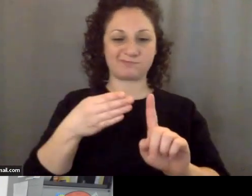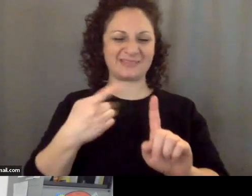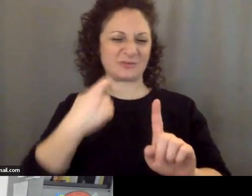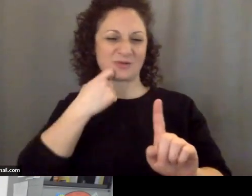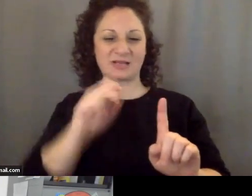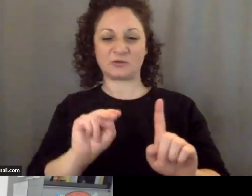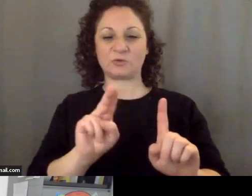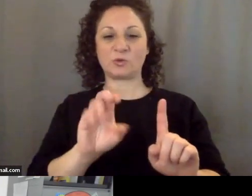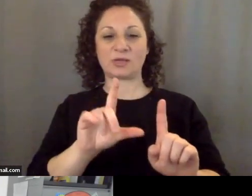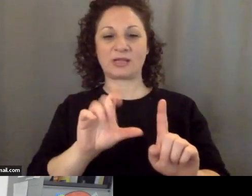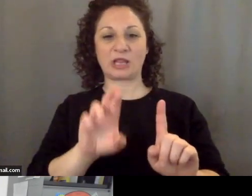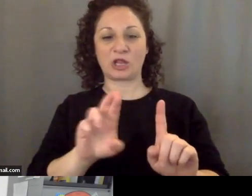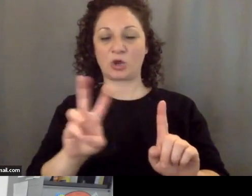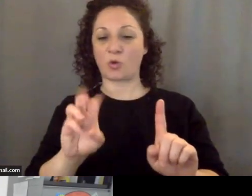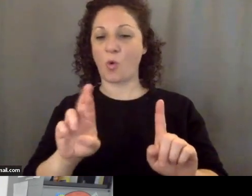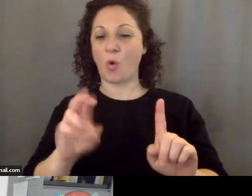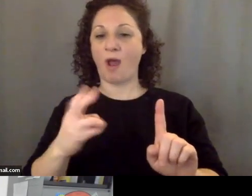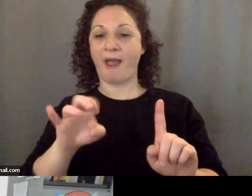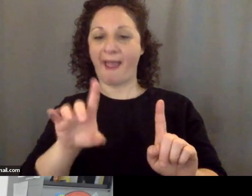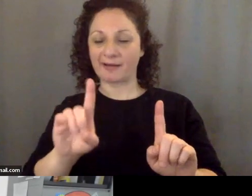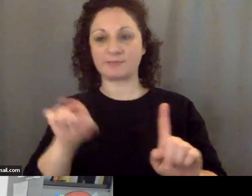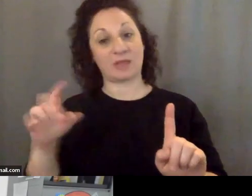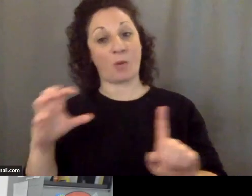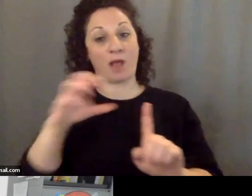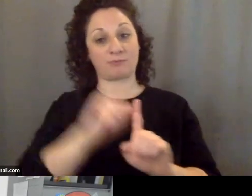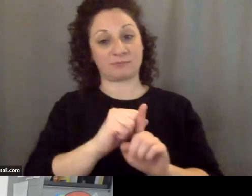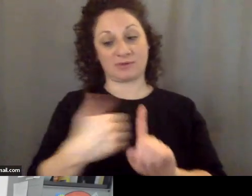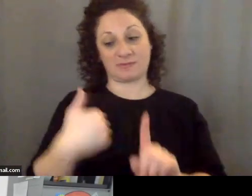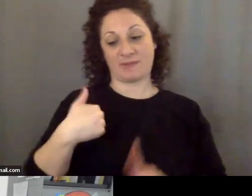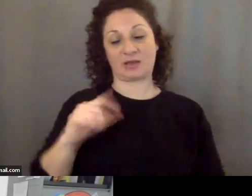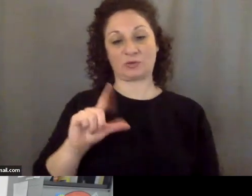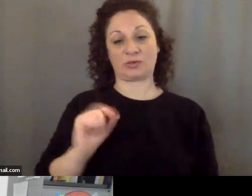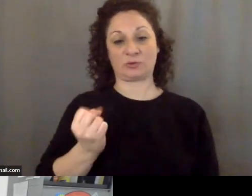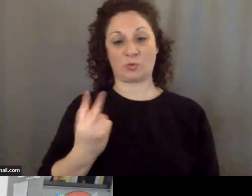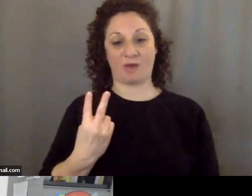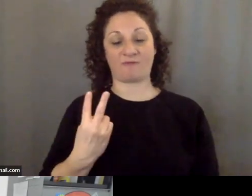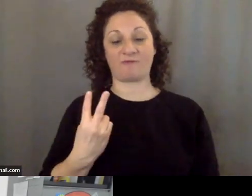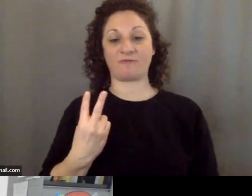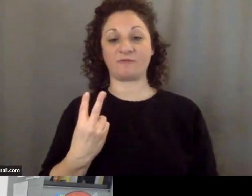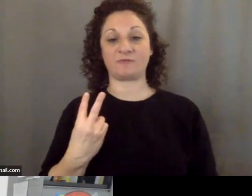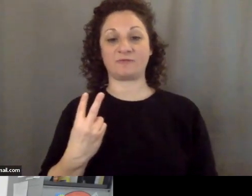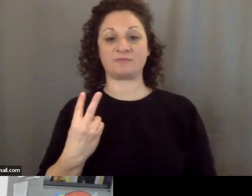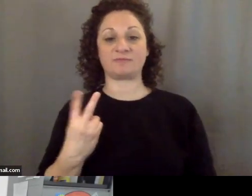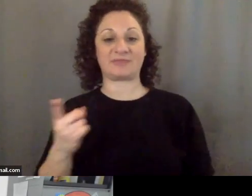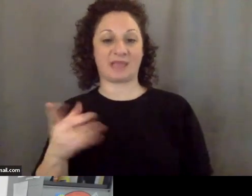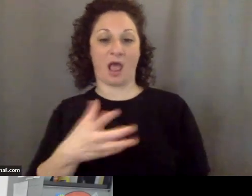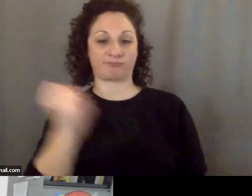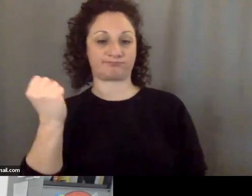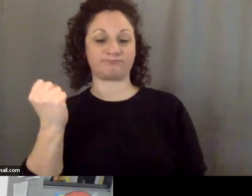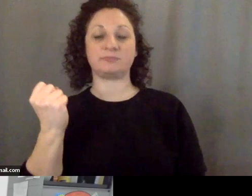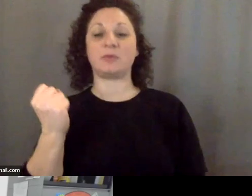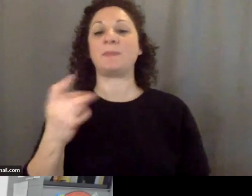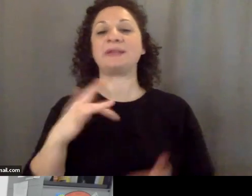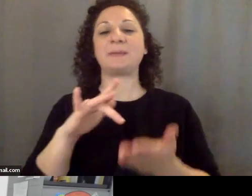that as well as the Cox Commission's report of 2012 indicated they had. But in a lot of cases these are mid level